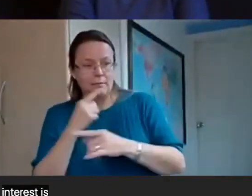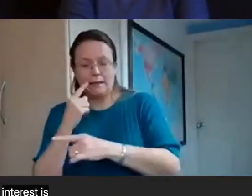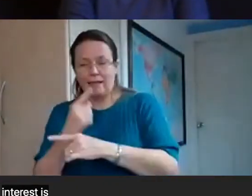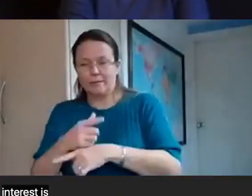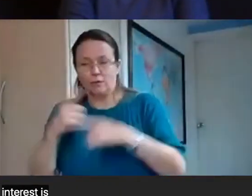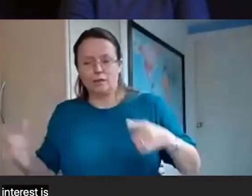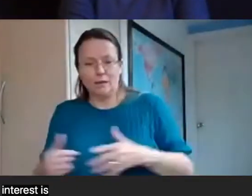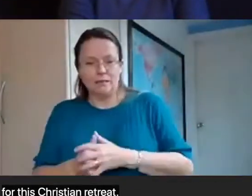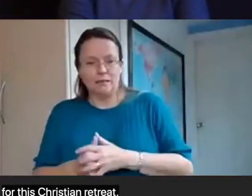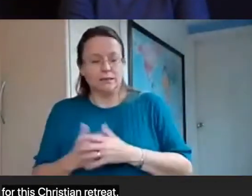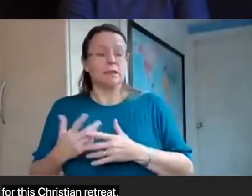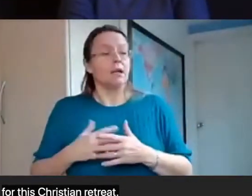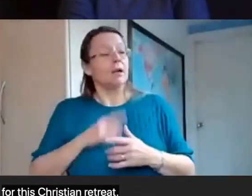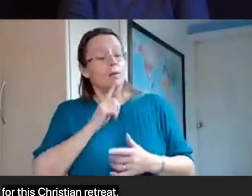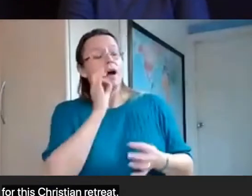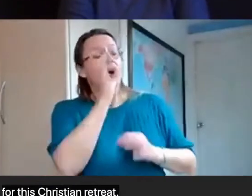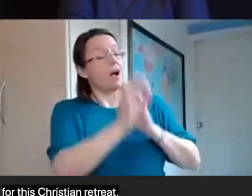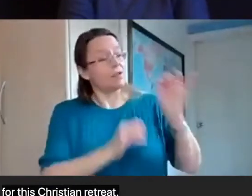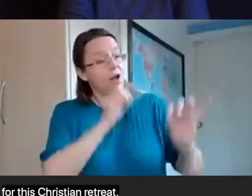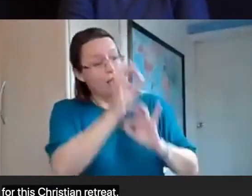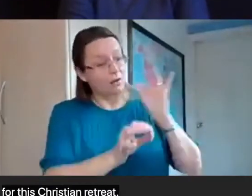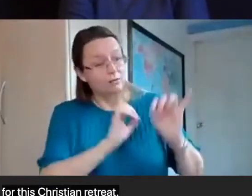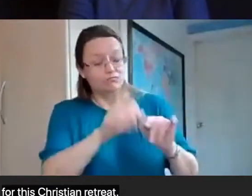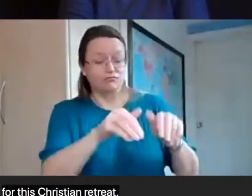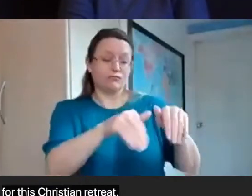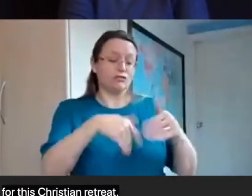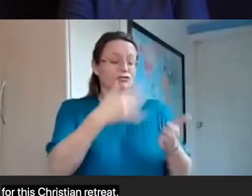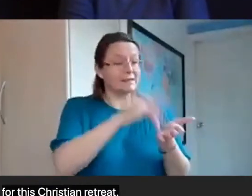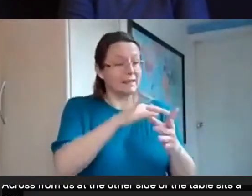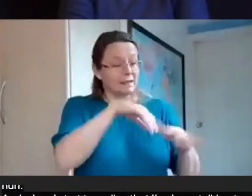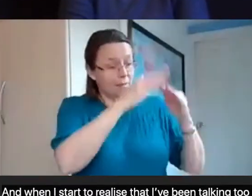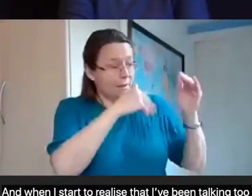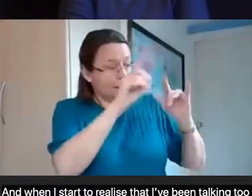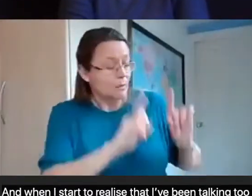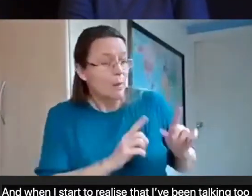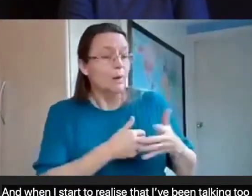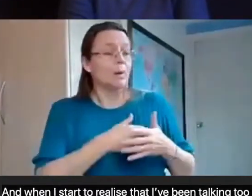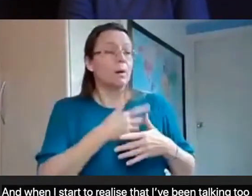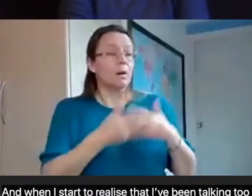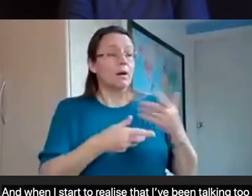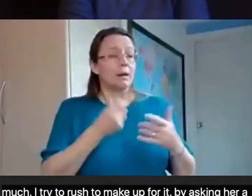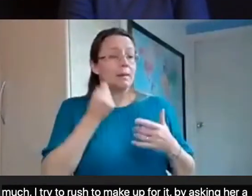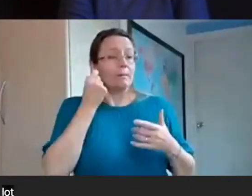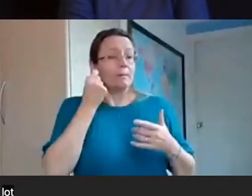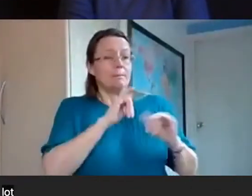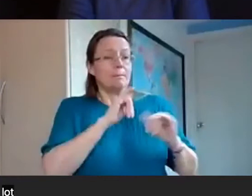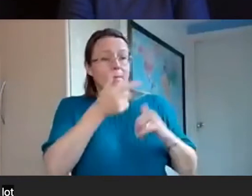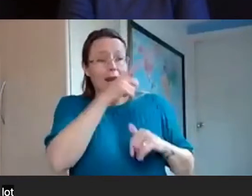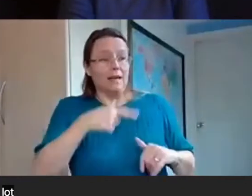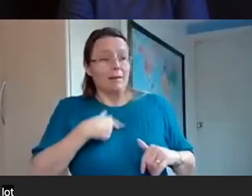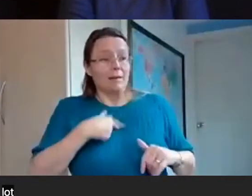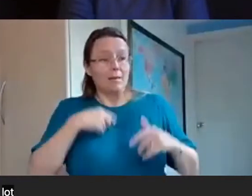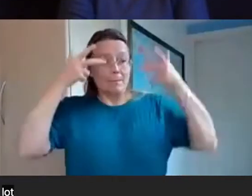much, and I rush to make up for it by asking a lot of questions about the retreat centre. And I think maybe this time I've got away with it. Maybe this time my